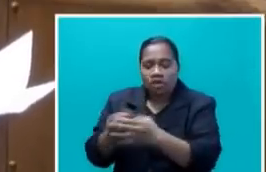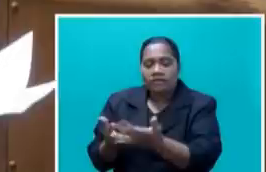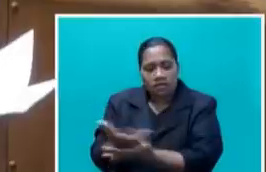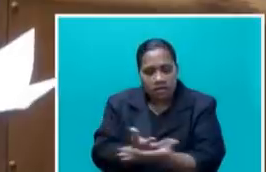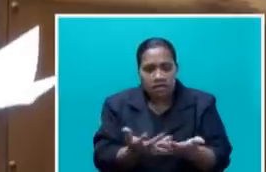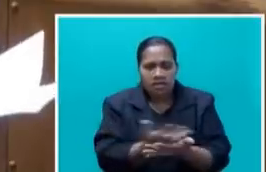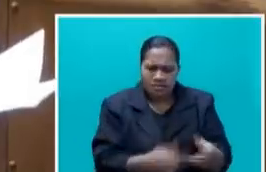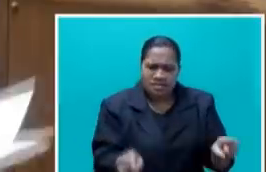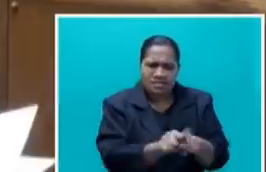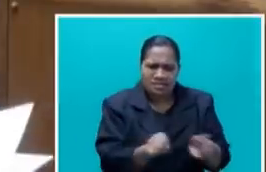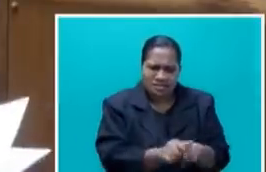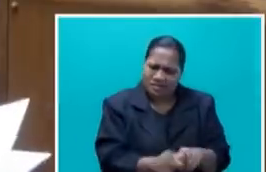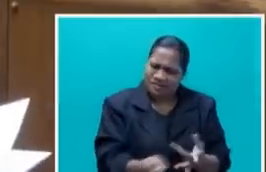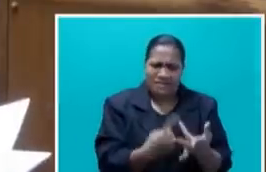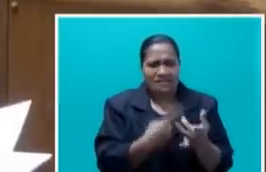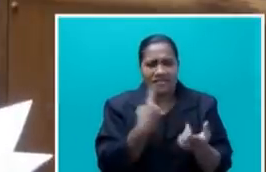other individual organization.